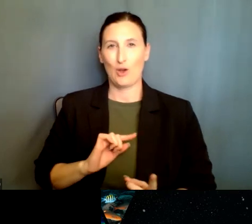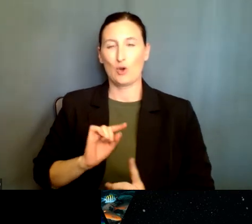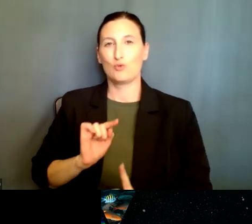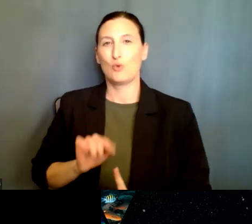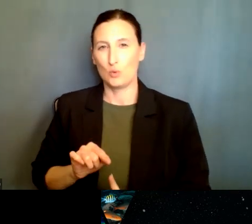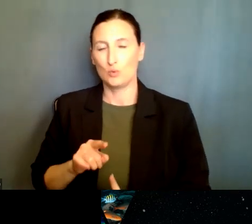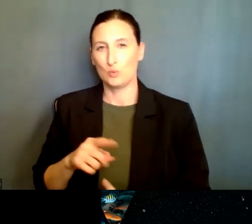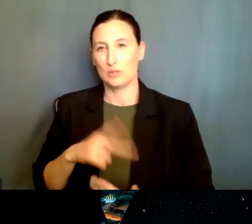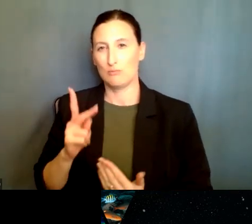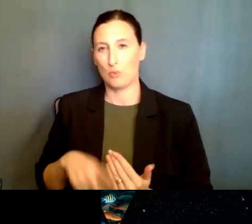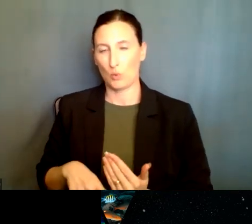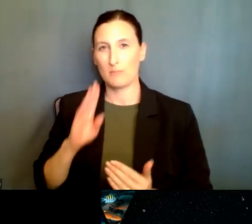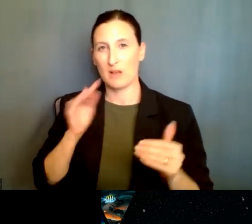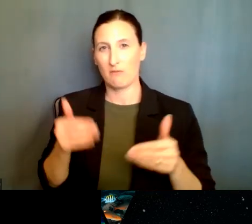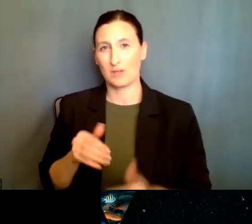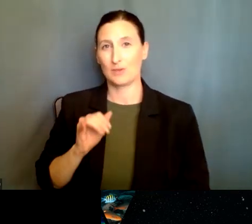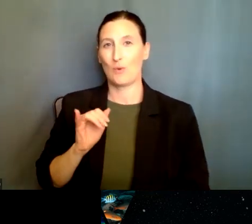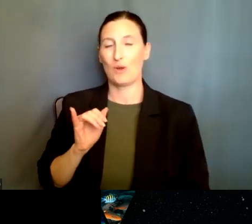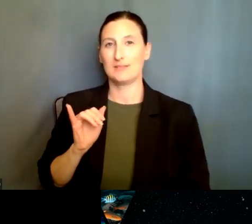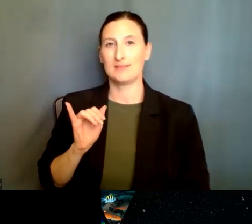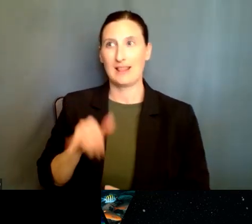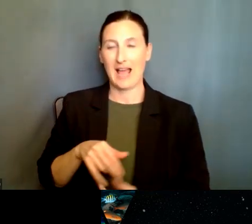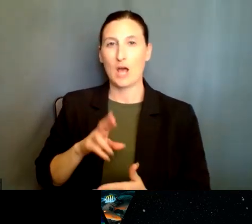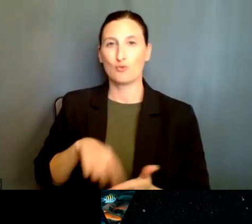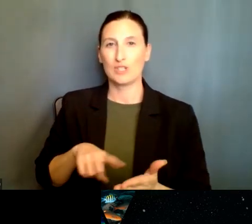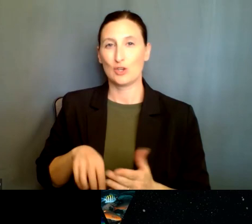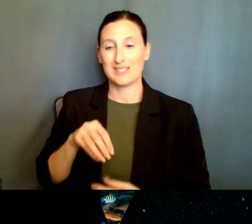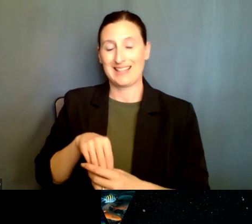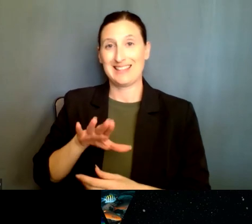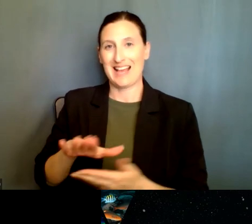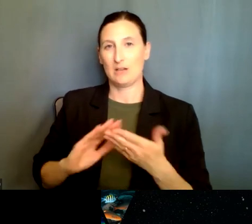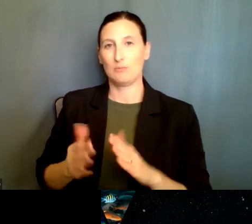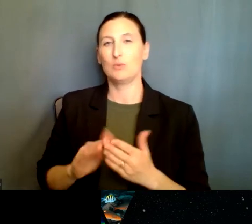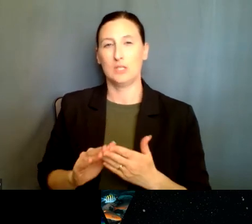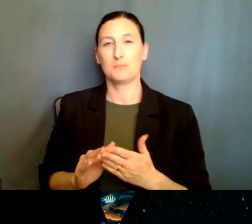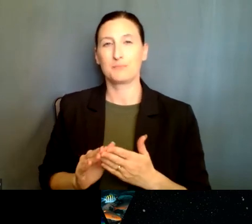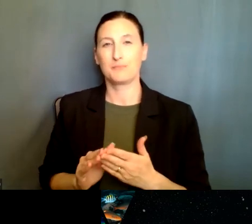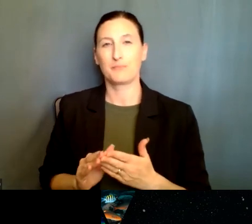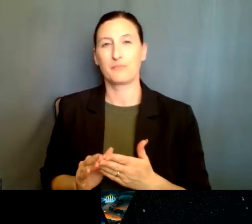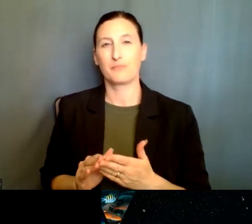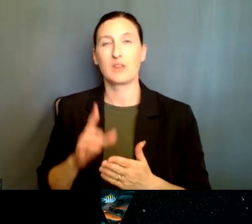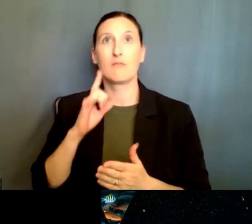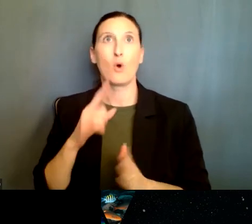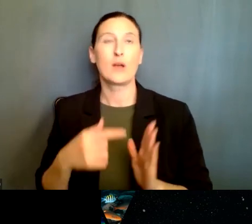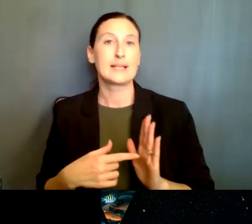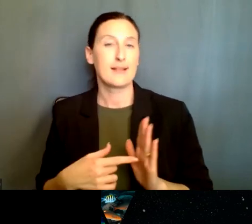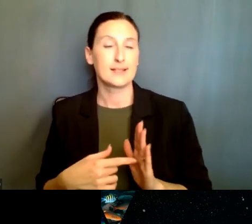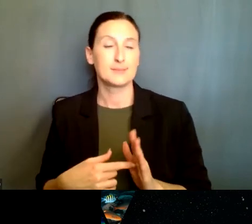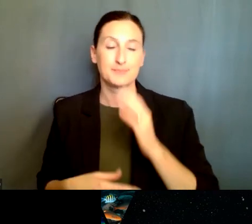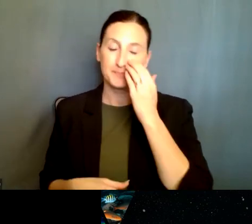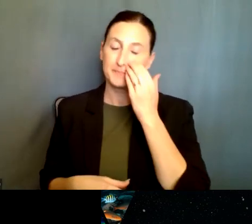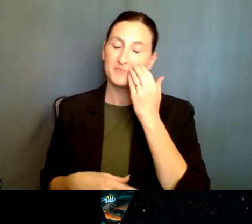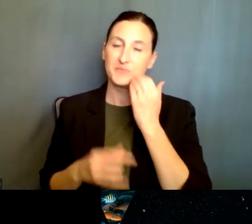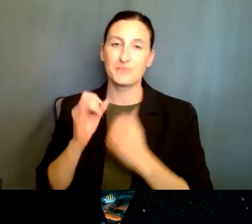um, focuses on, on the research in that particular community. Um, for instance, um, let's say that you